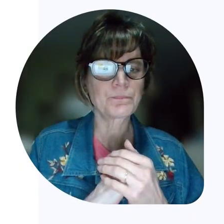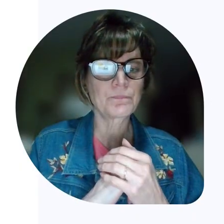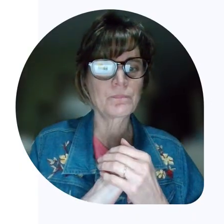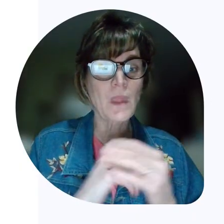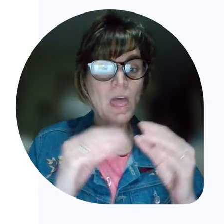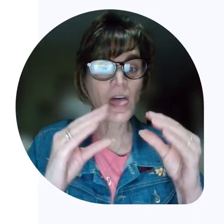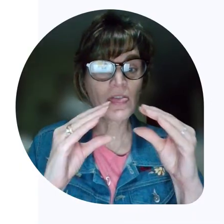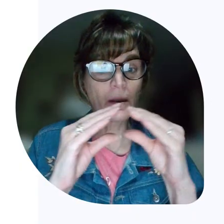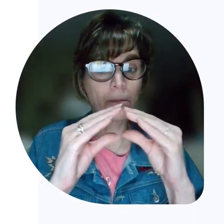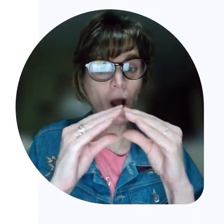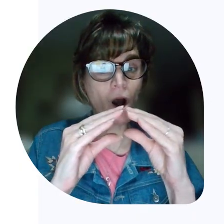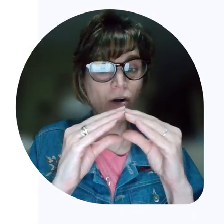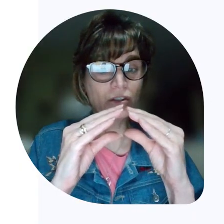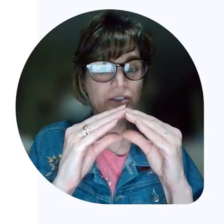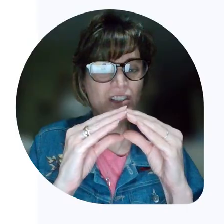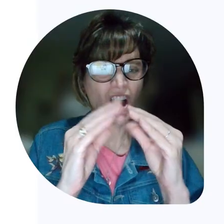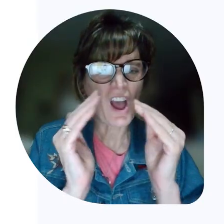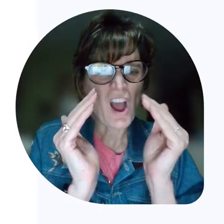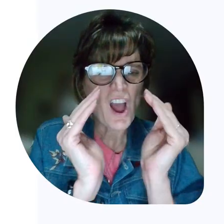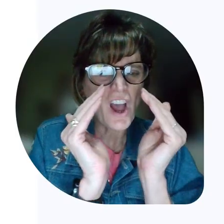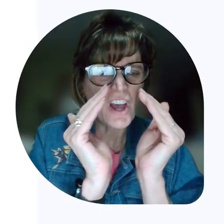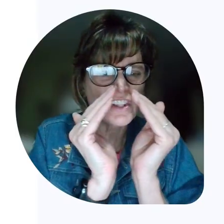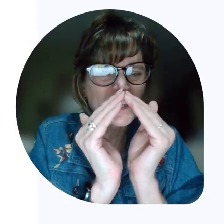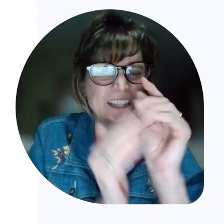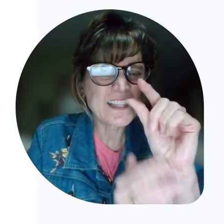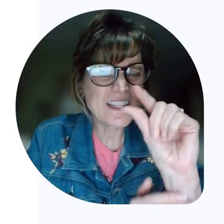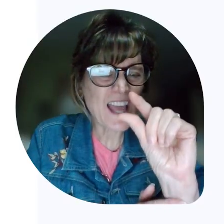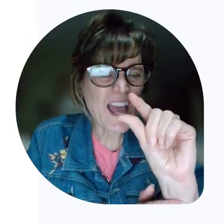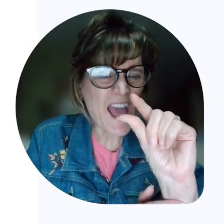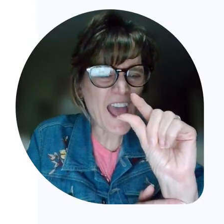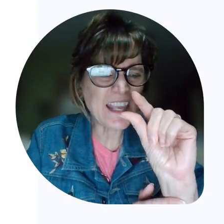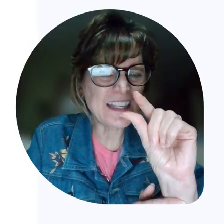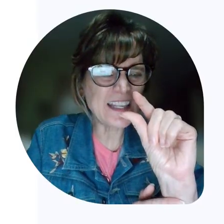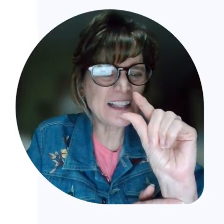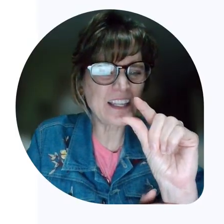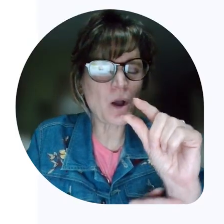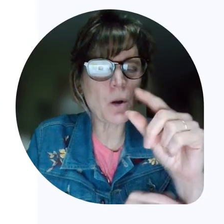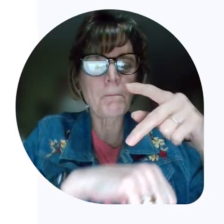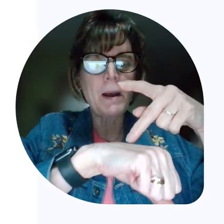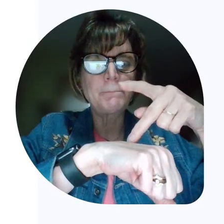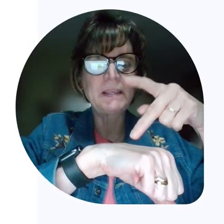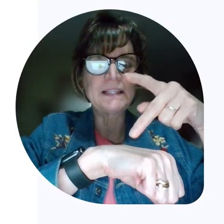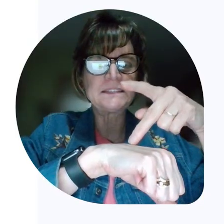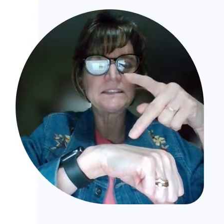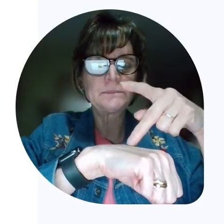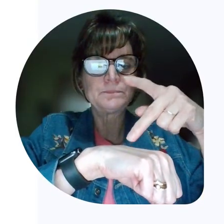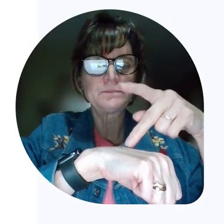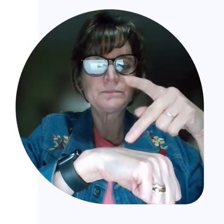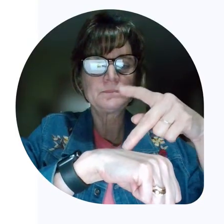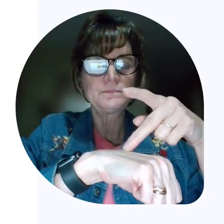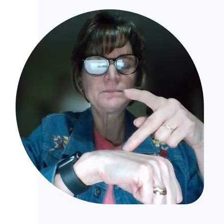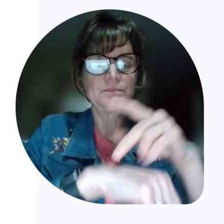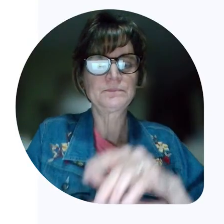them. The ball, a tiny little pumpkin.